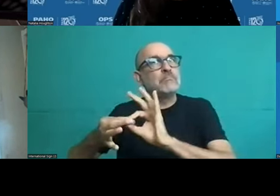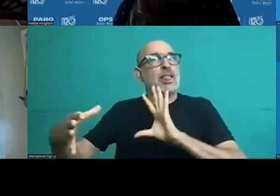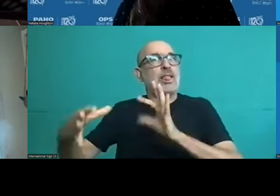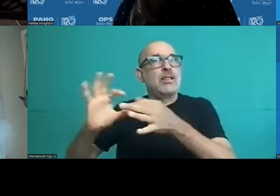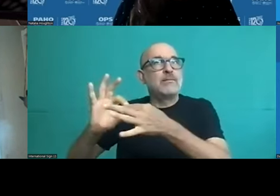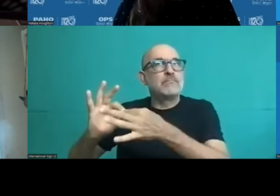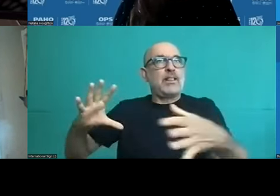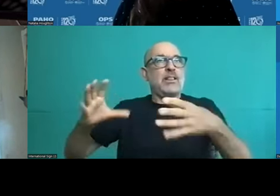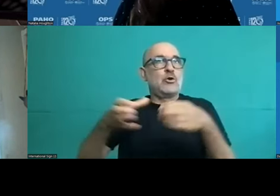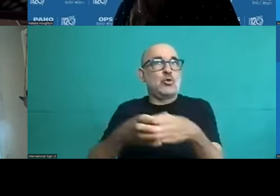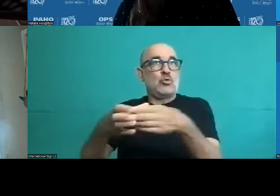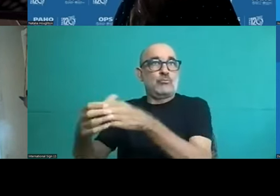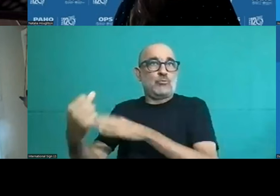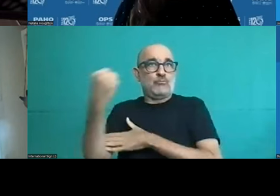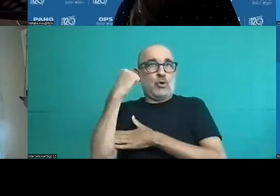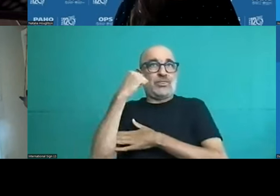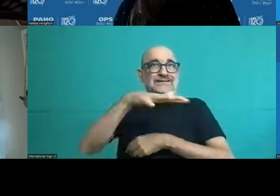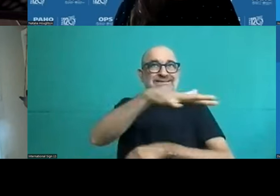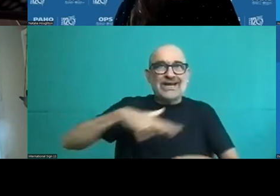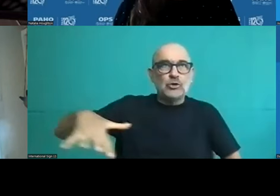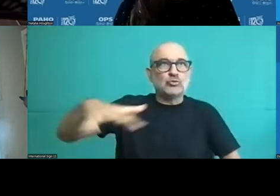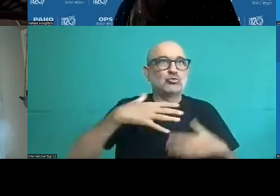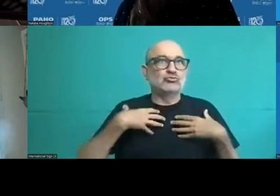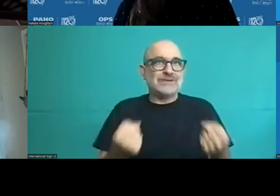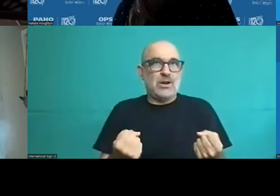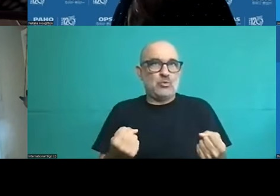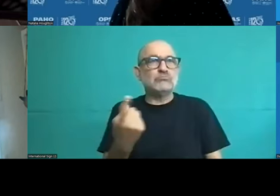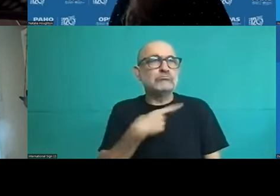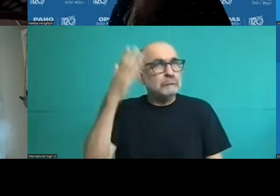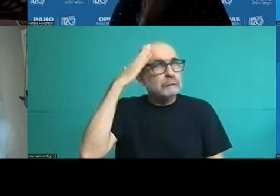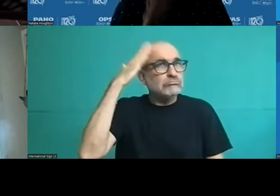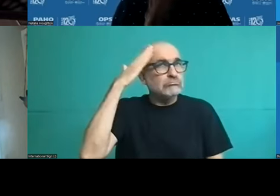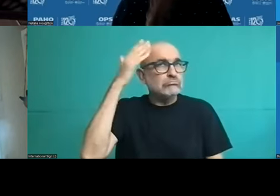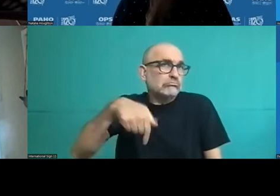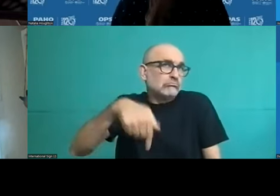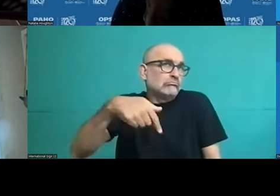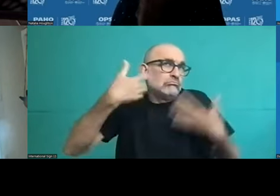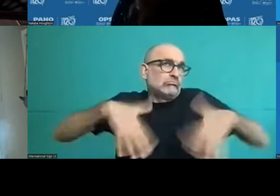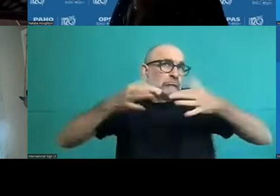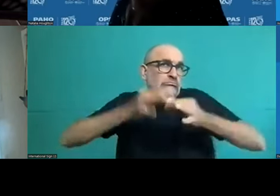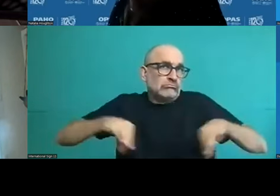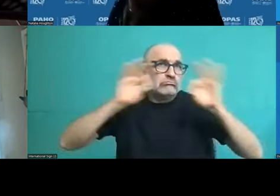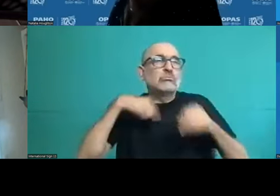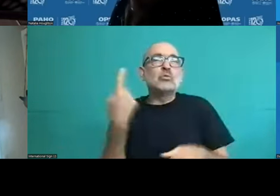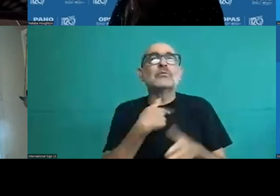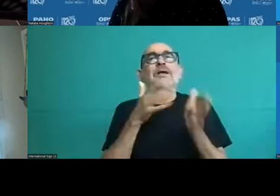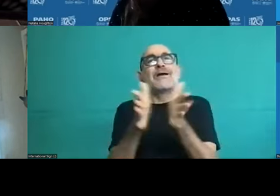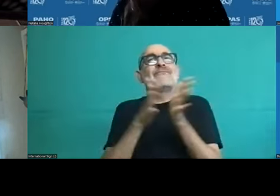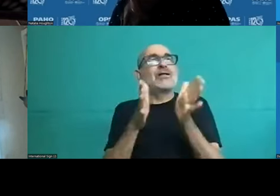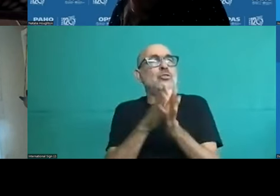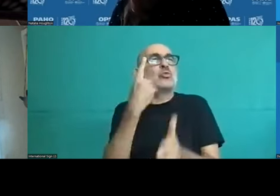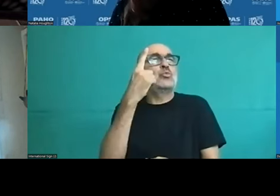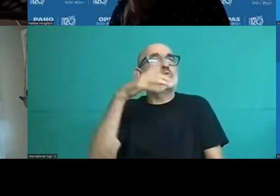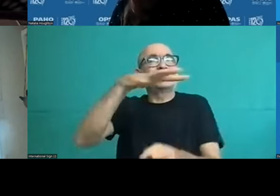where eight, nine percent of GDP is spent in sectors that are very hard to